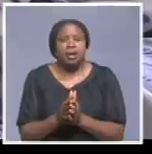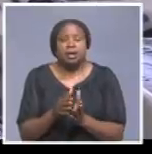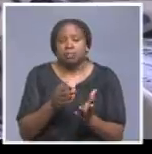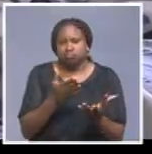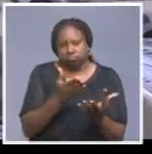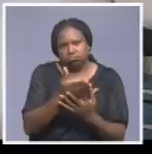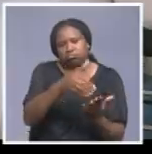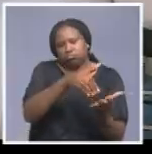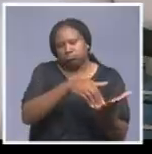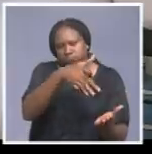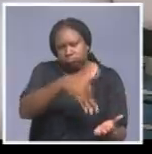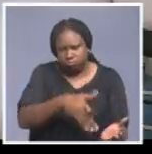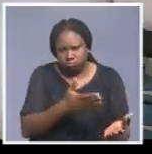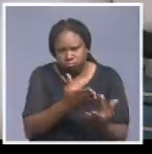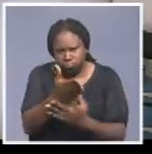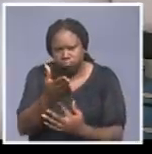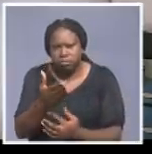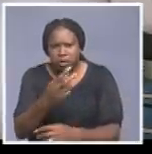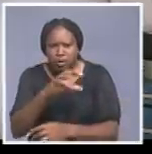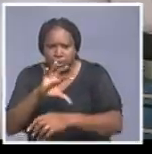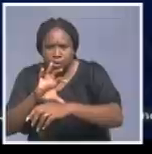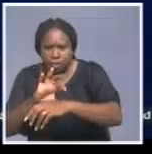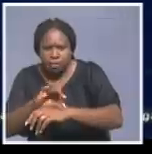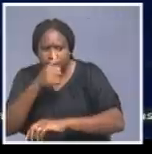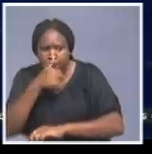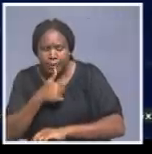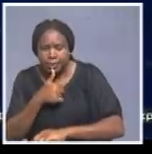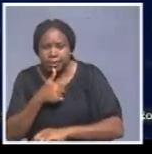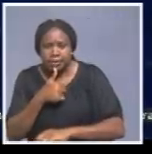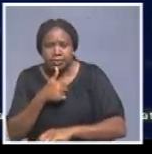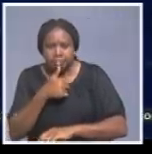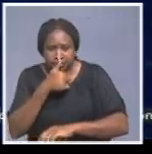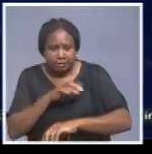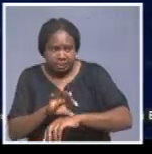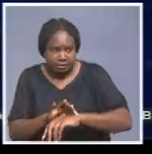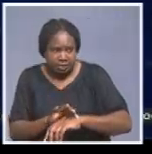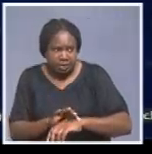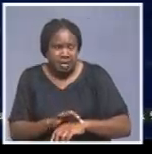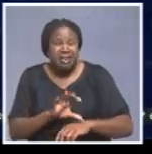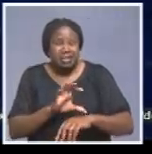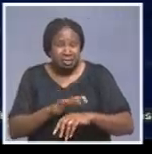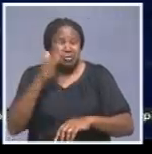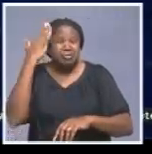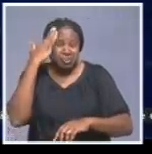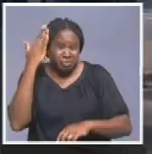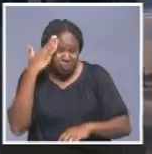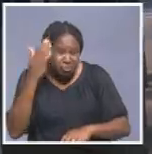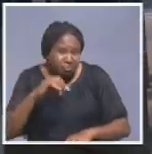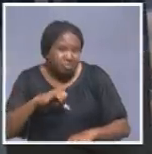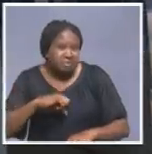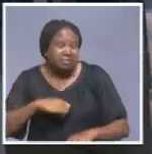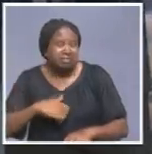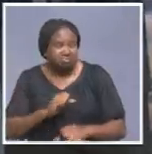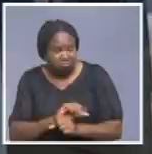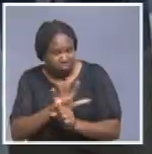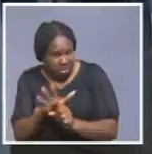medical doctor, the doctor, having seen the signs and symptoms, suspected